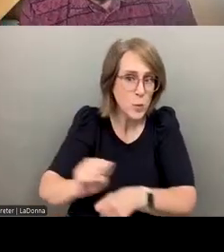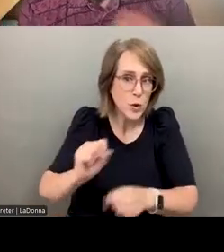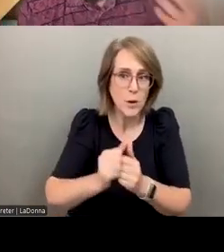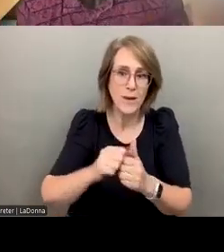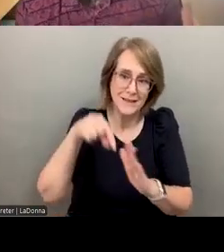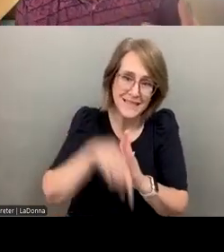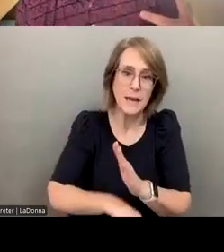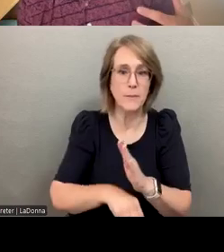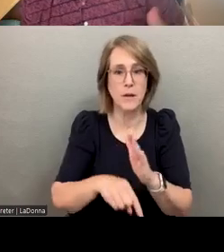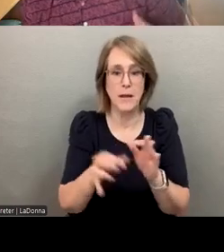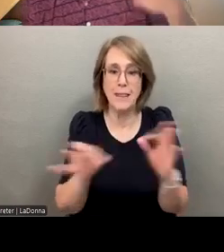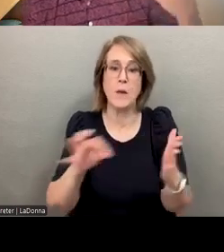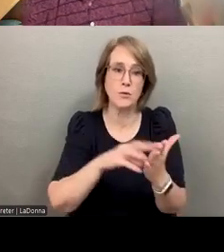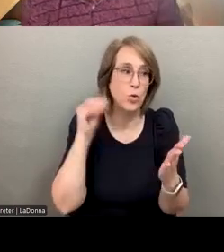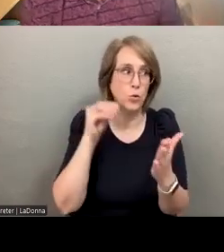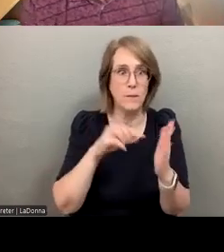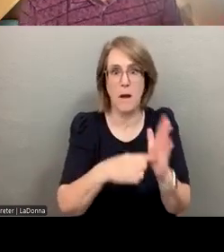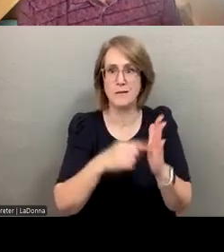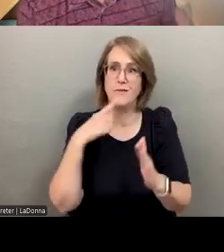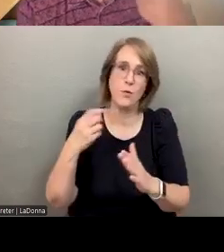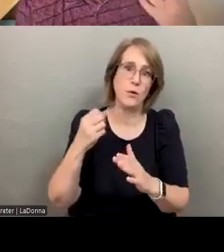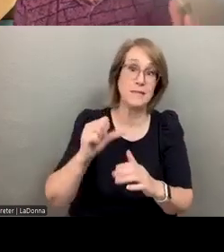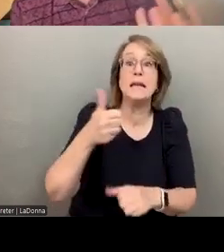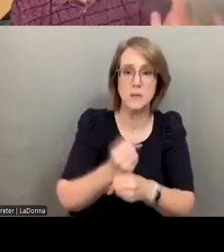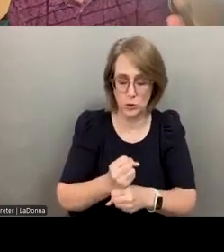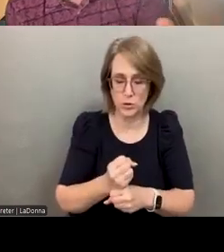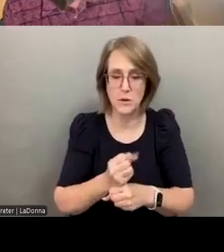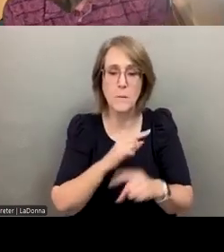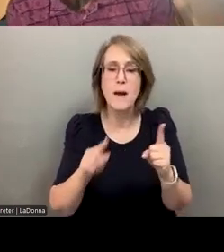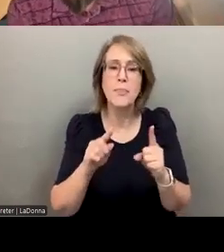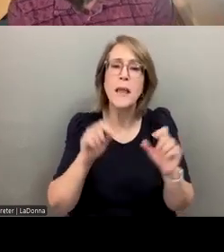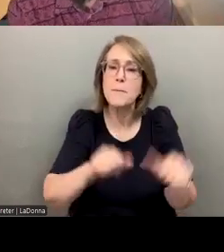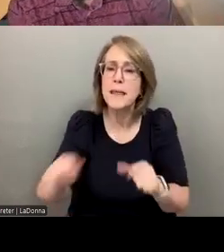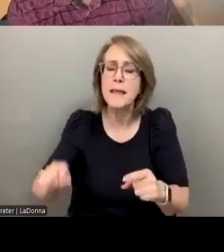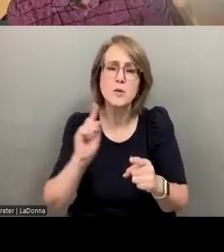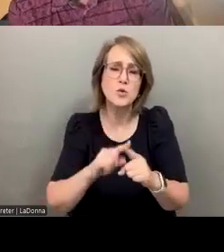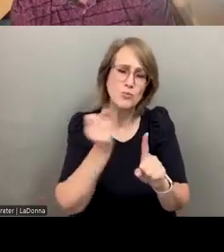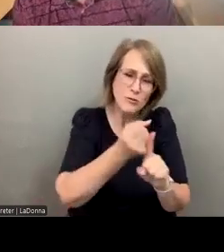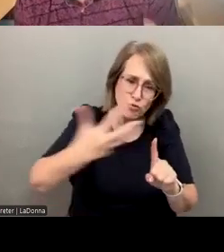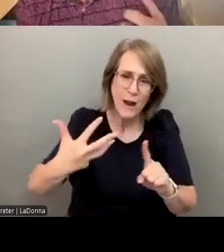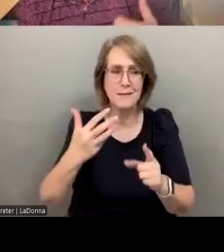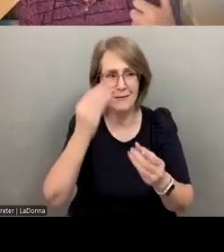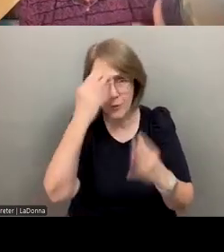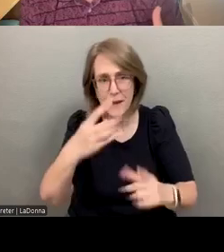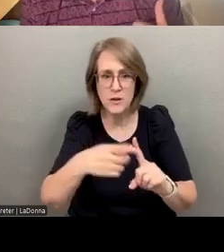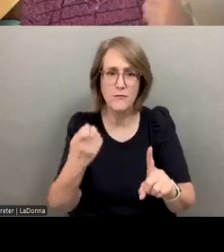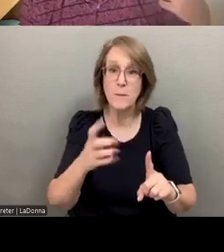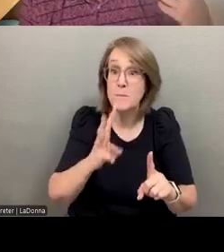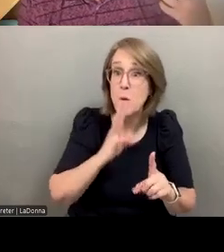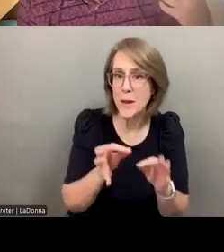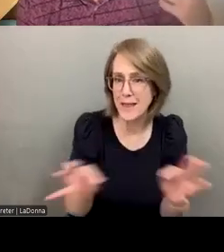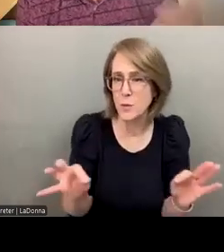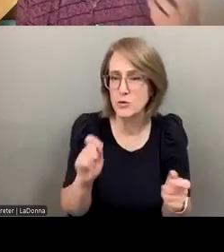the use of natural language processing, speech recognition, the ability to extract data from spoken language has changed